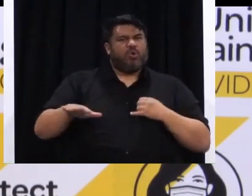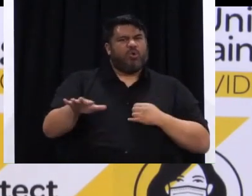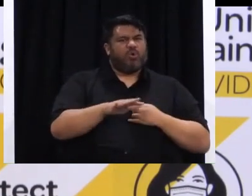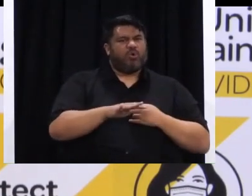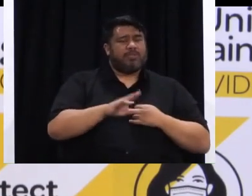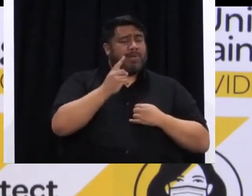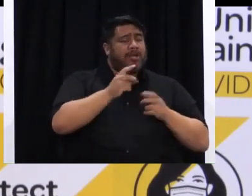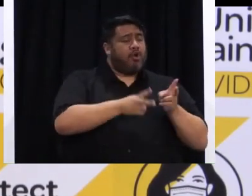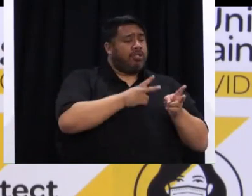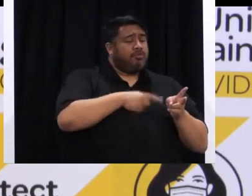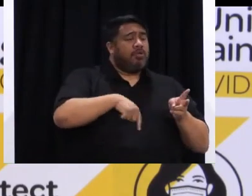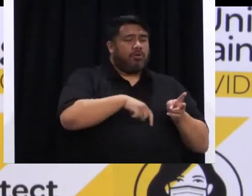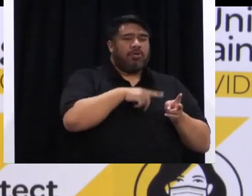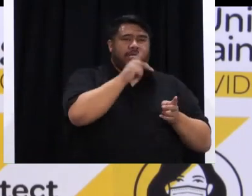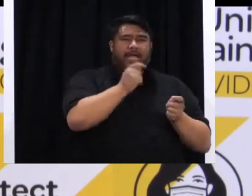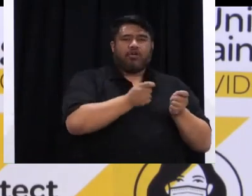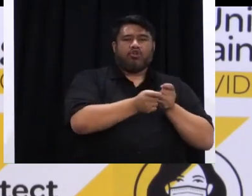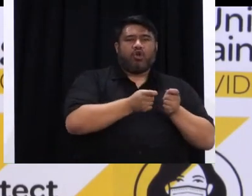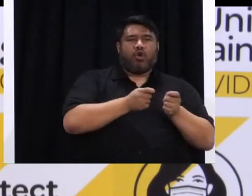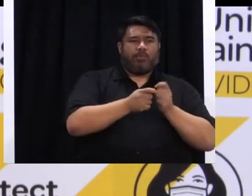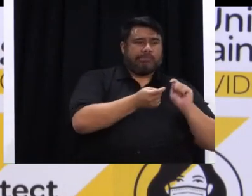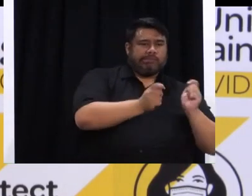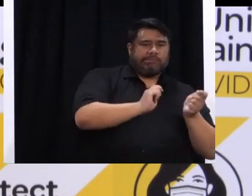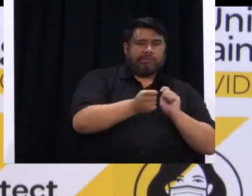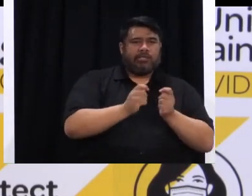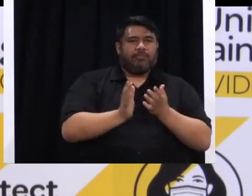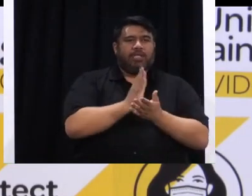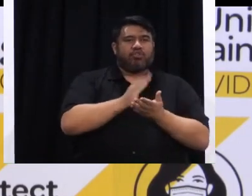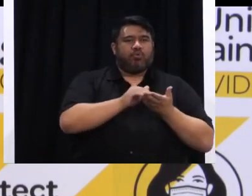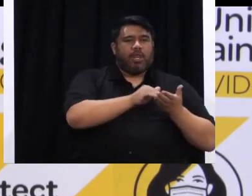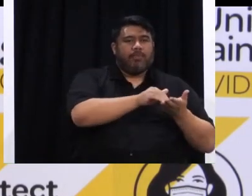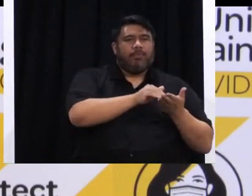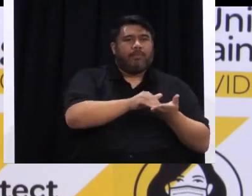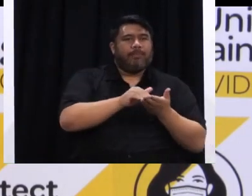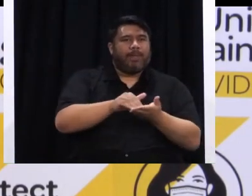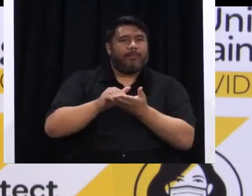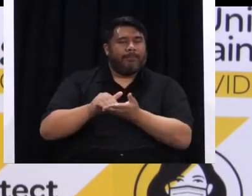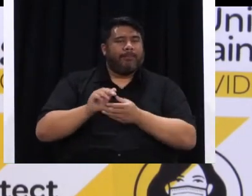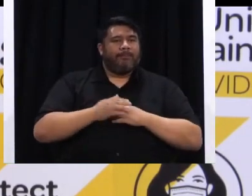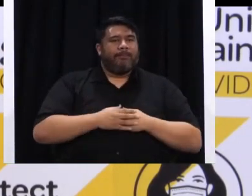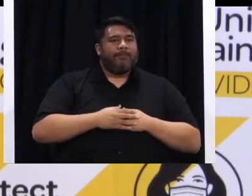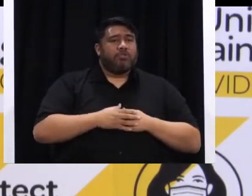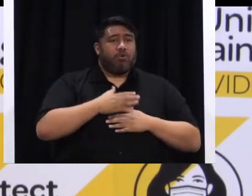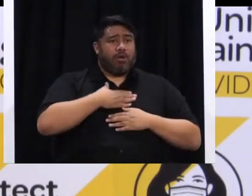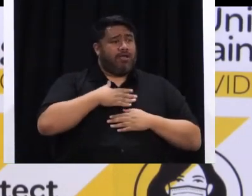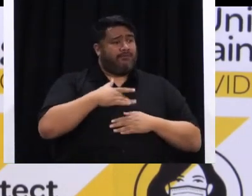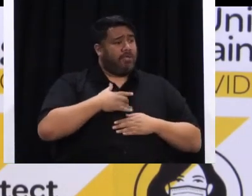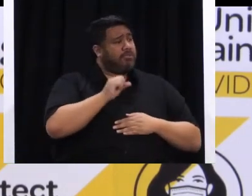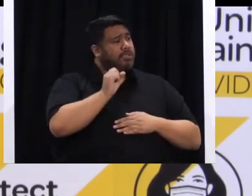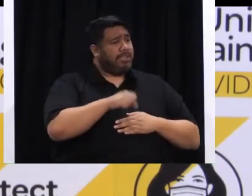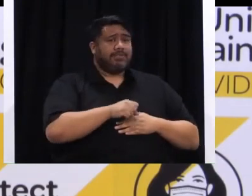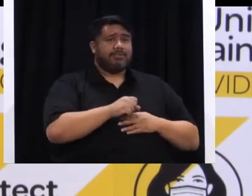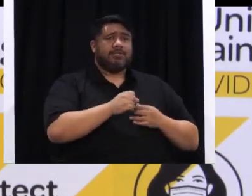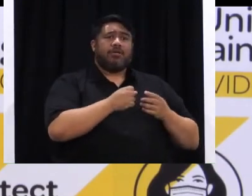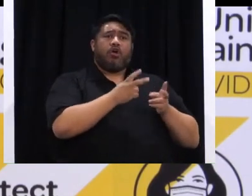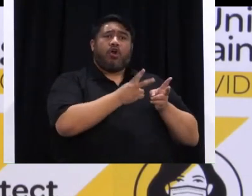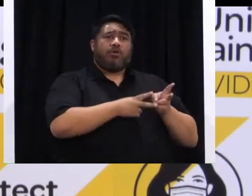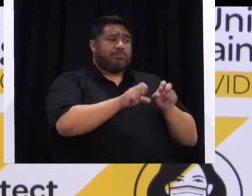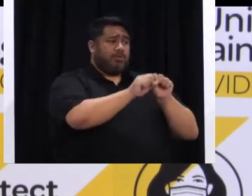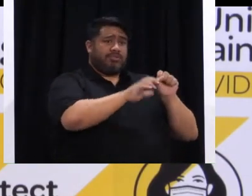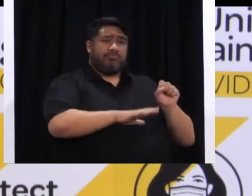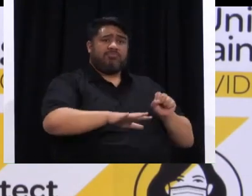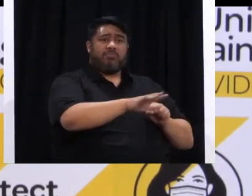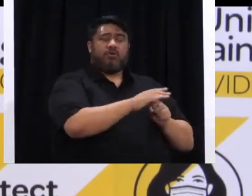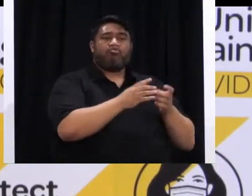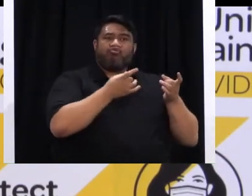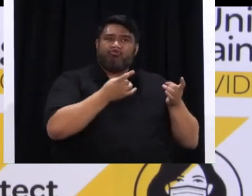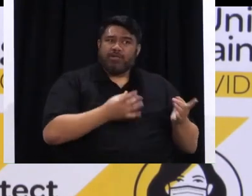and making sure that everyone who needs care can receive that care. So I'm confident the health system has been prepared for this resurgence.